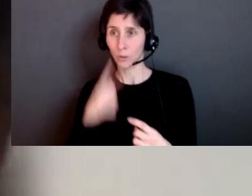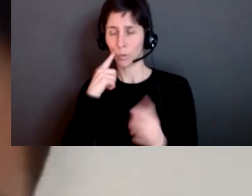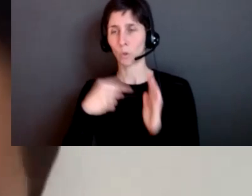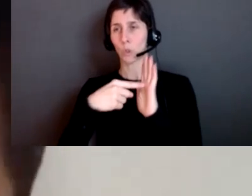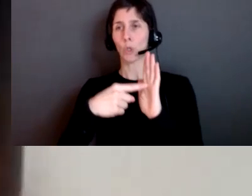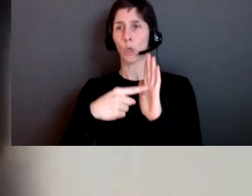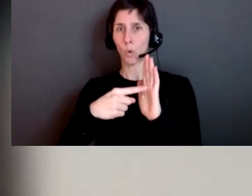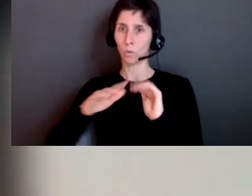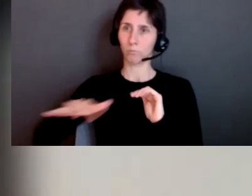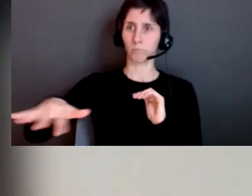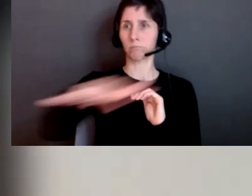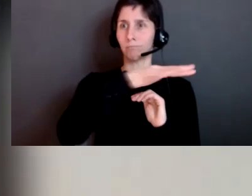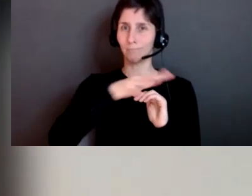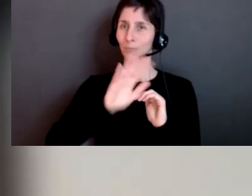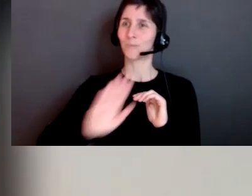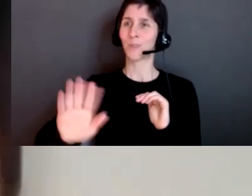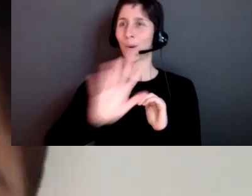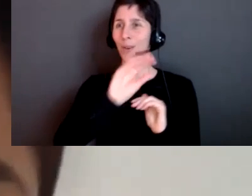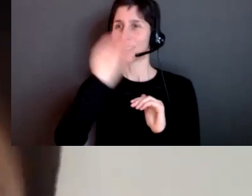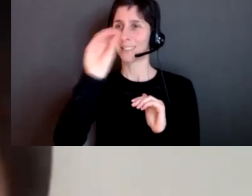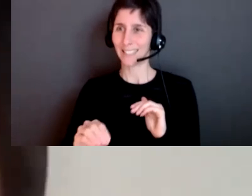the statistics of our group